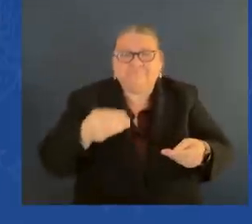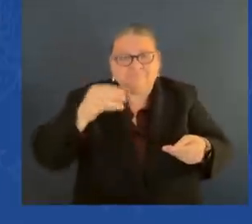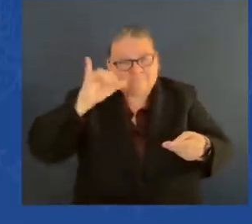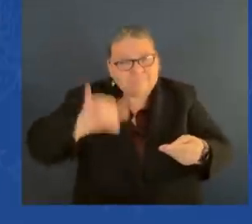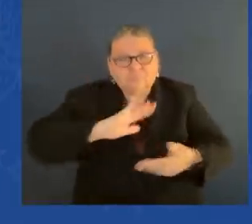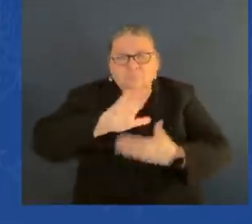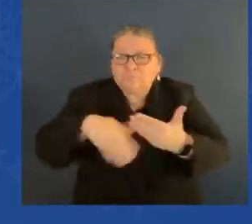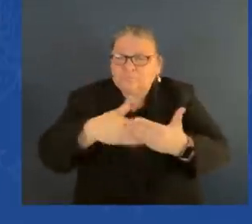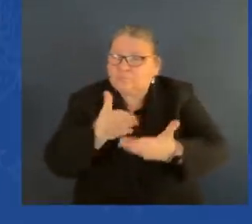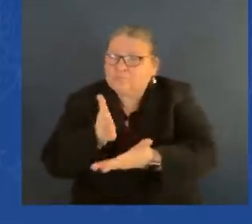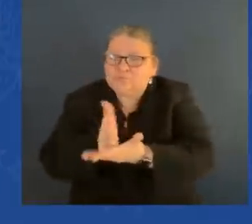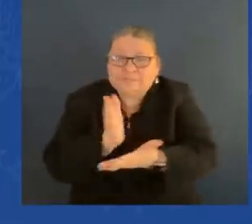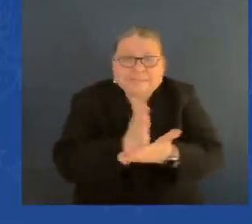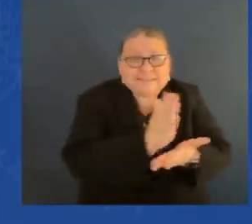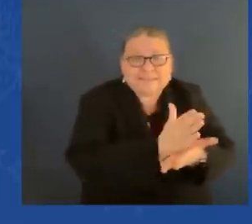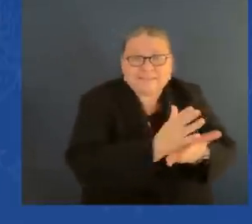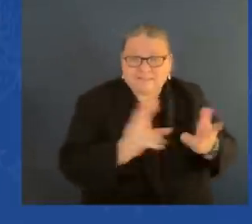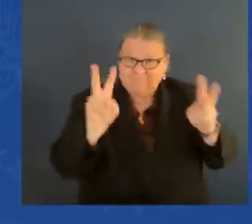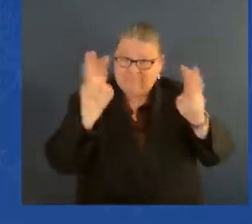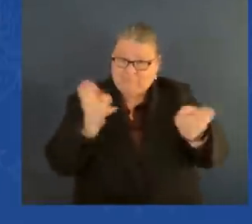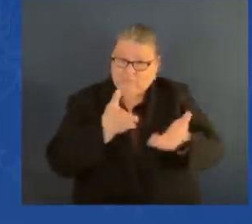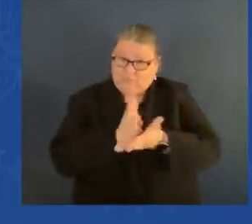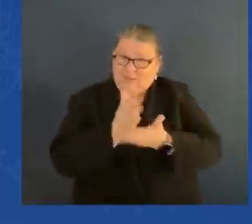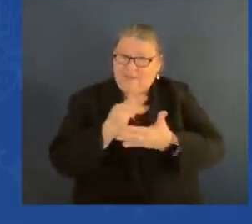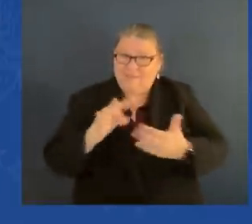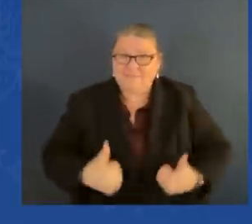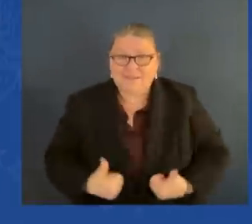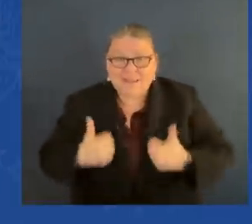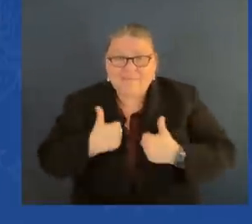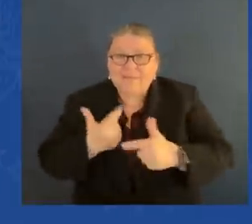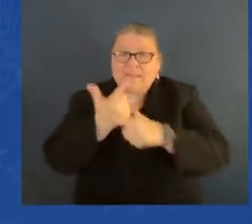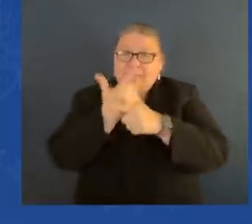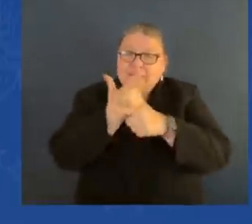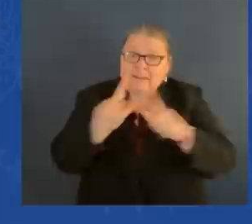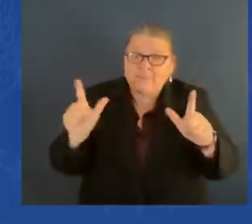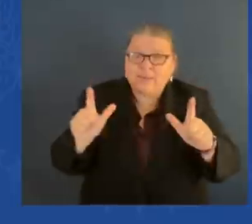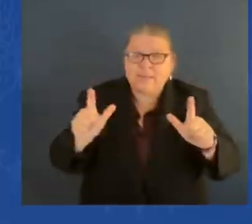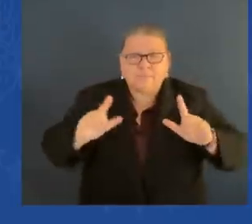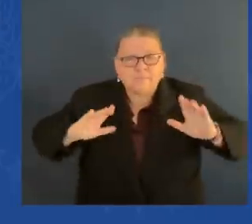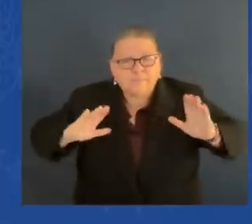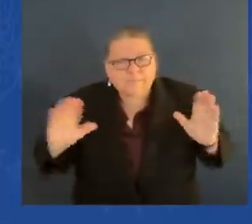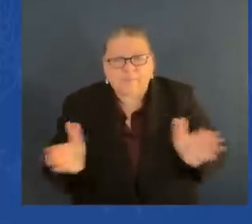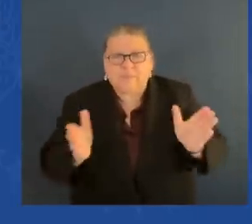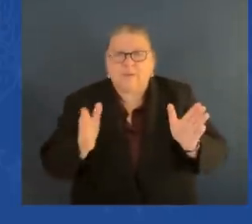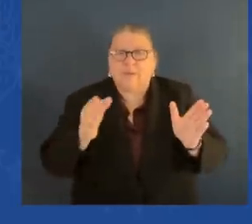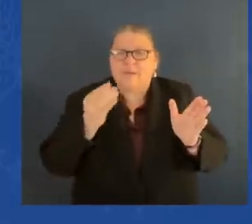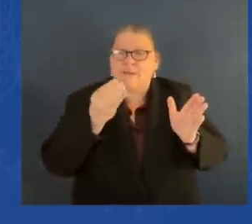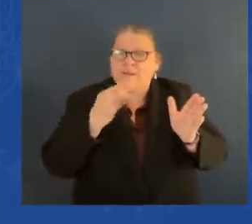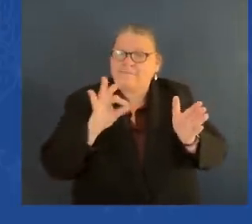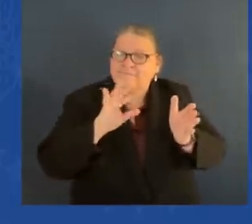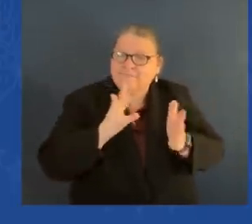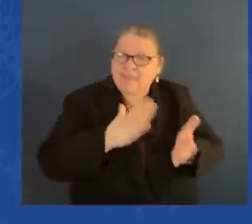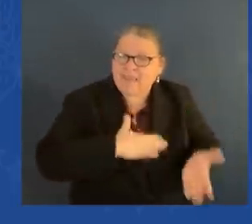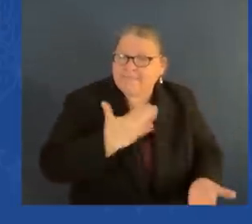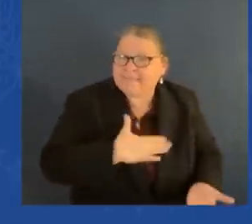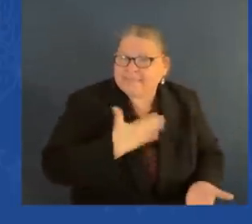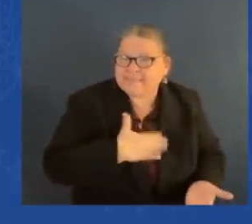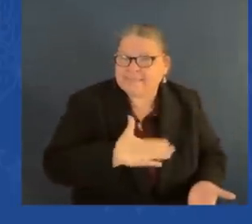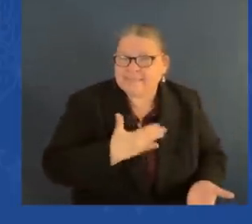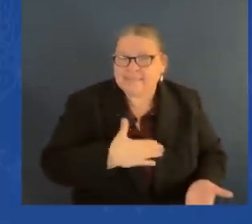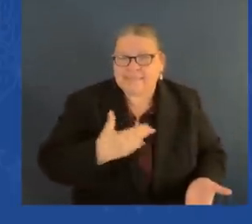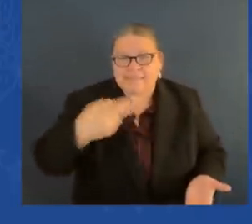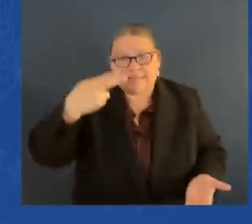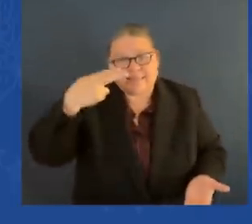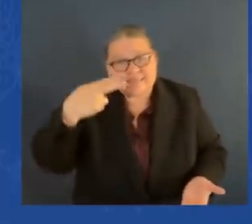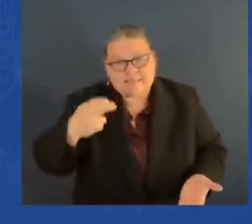happiness. And it goes on. Fritz believed that in his gut. I watched him every